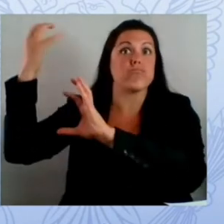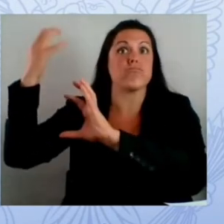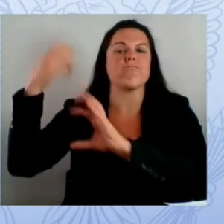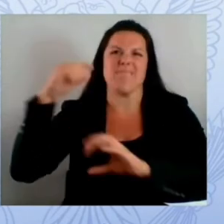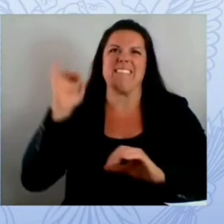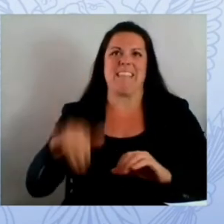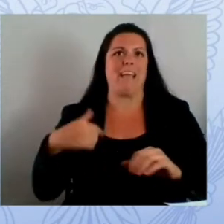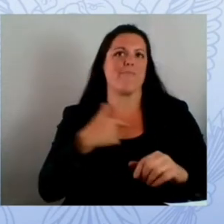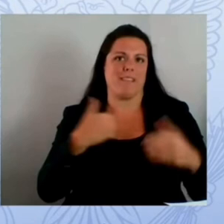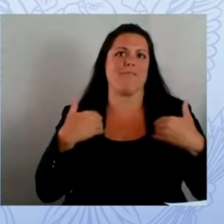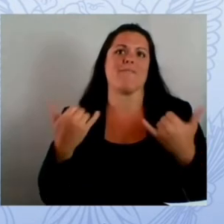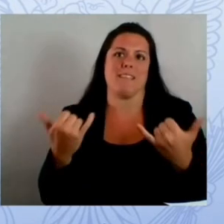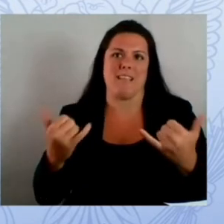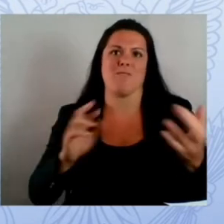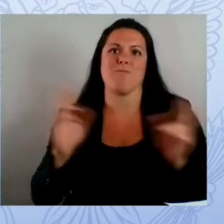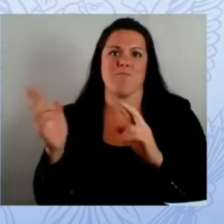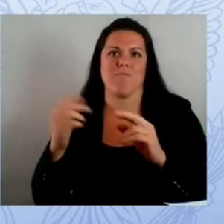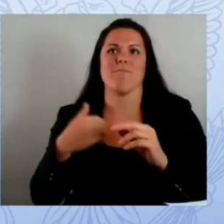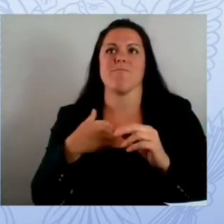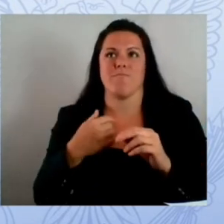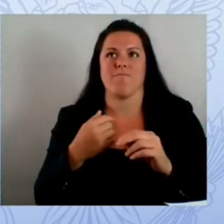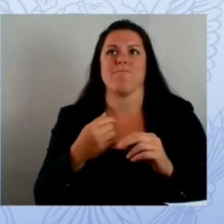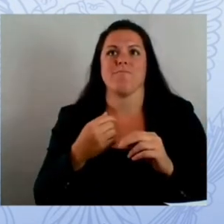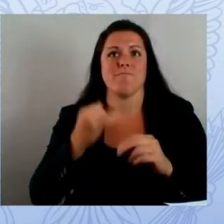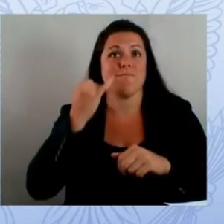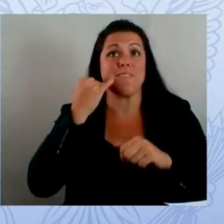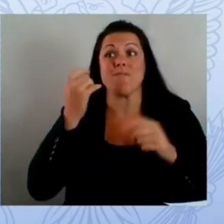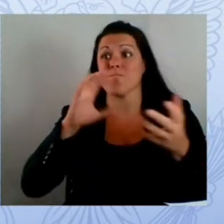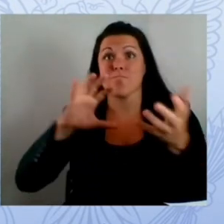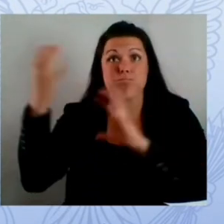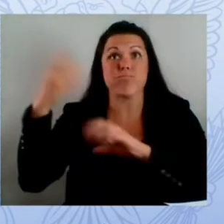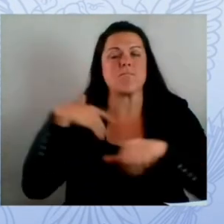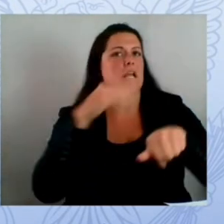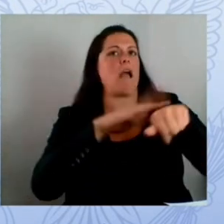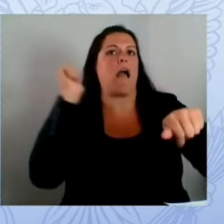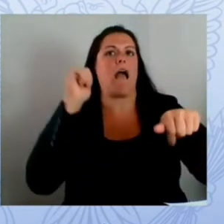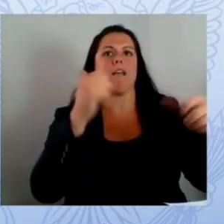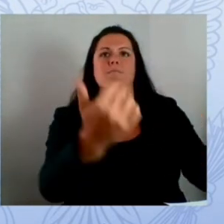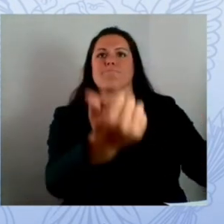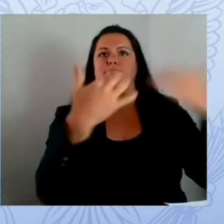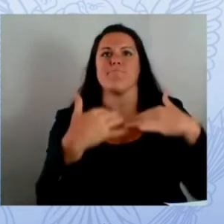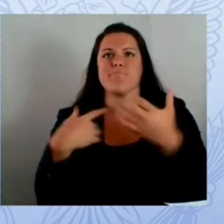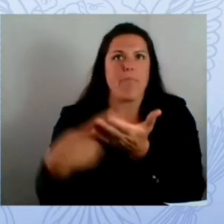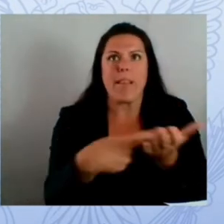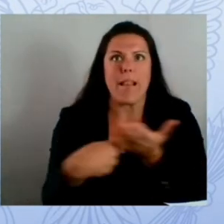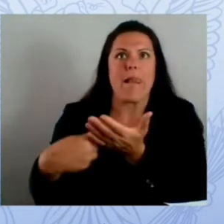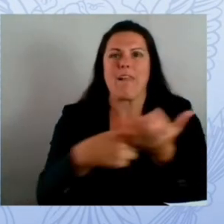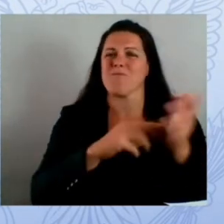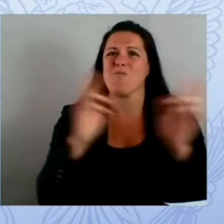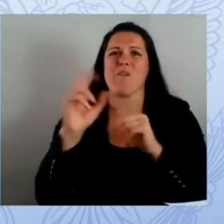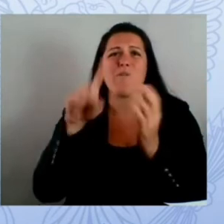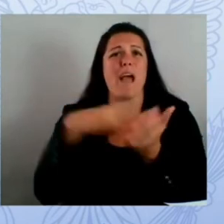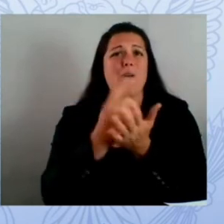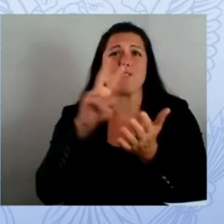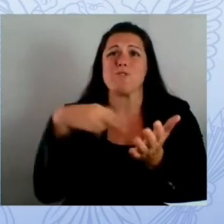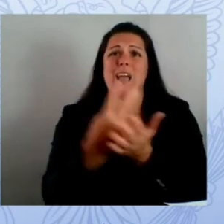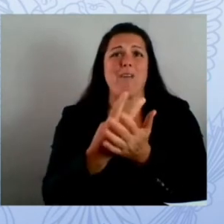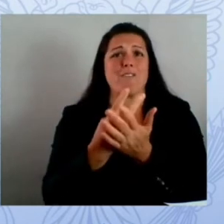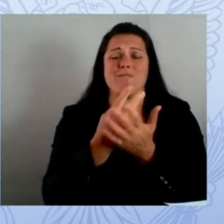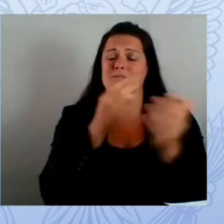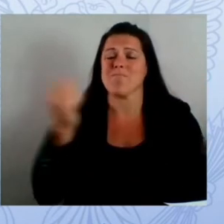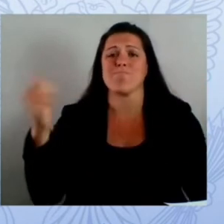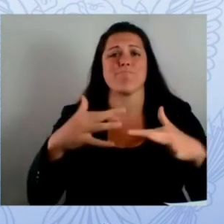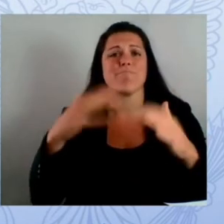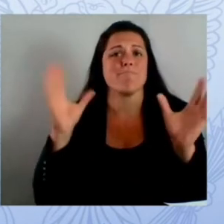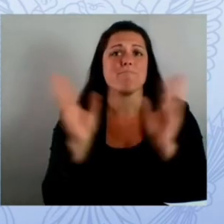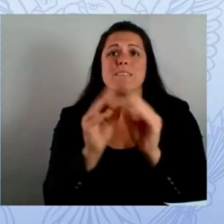approach we've also created the north carolina department of public instructions k12 cyber security program so the